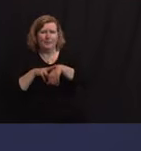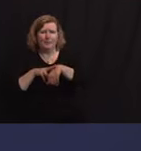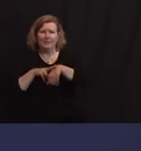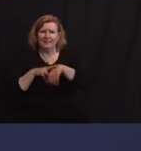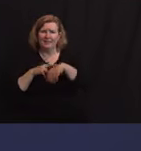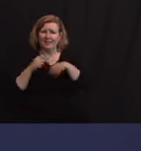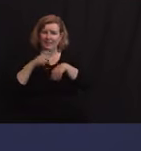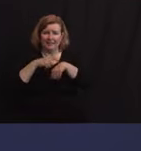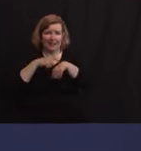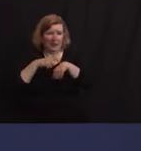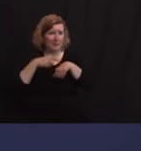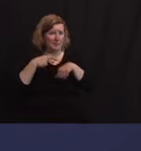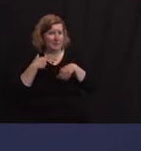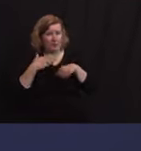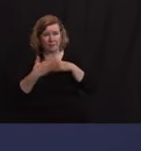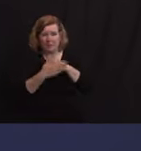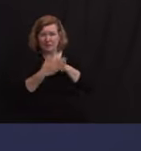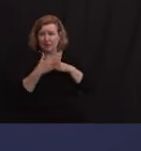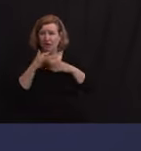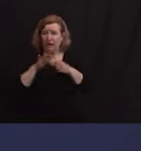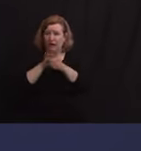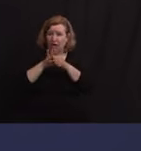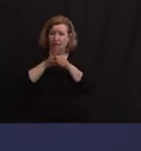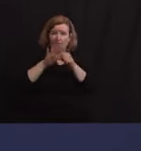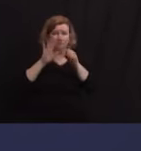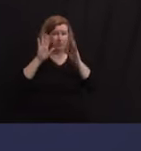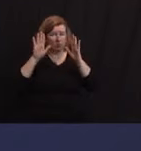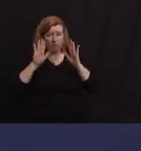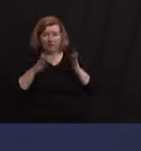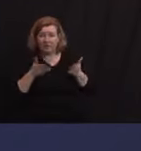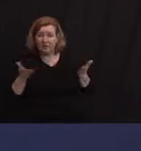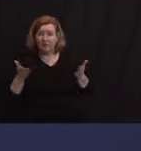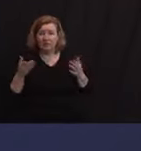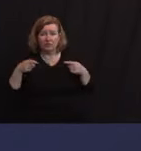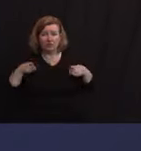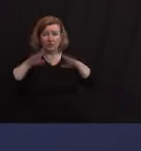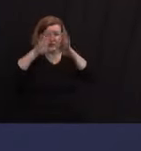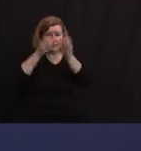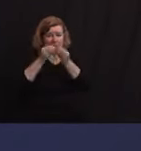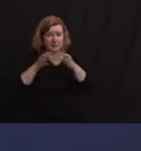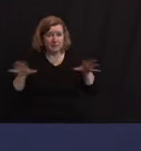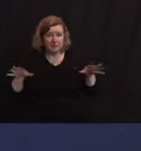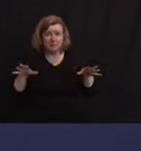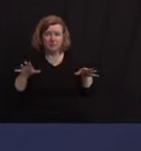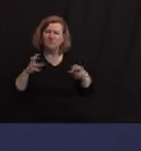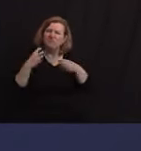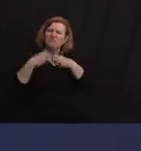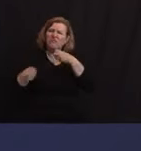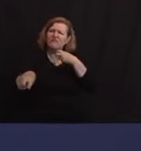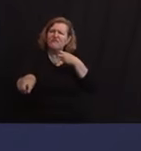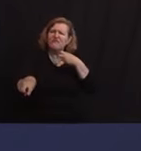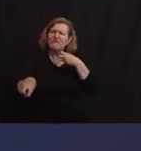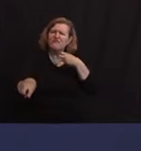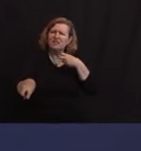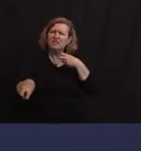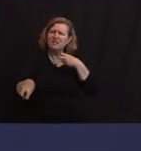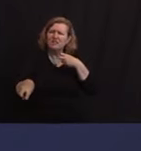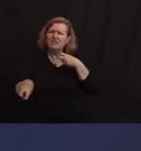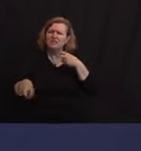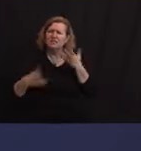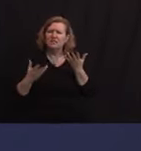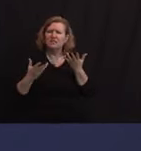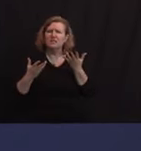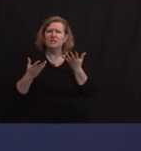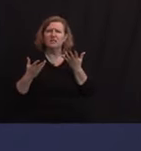location are two of our great attributes when you're talking about most of what New Jersey's about